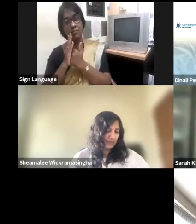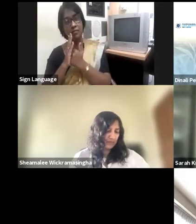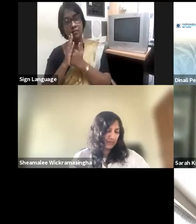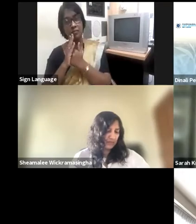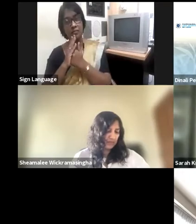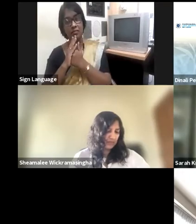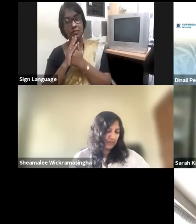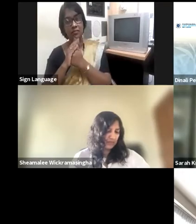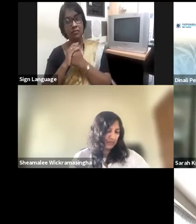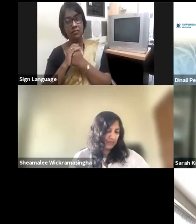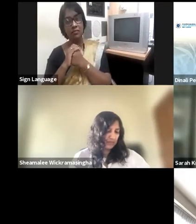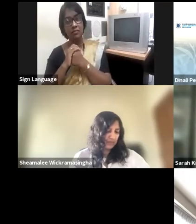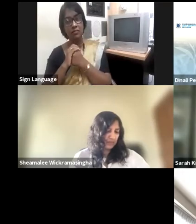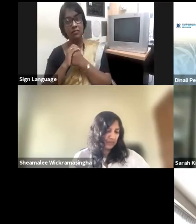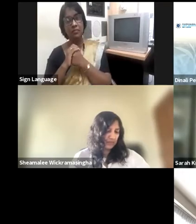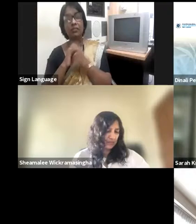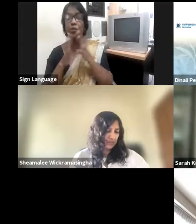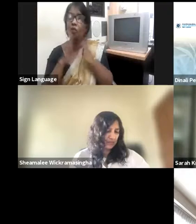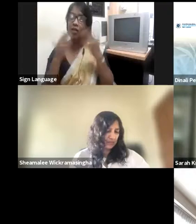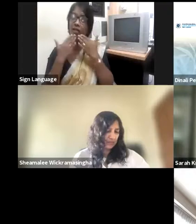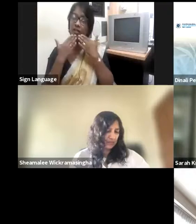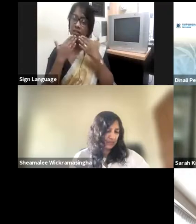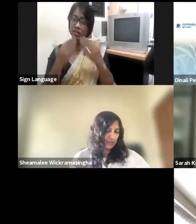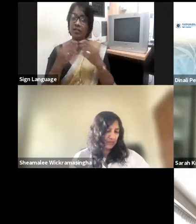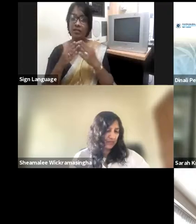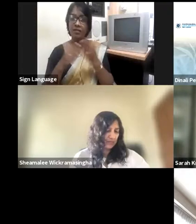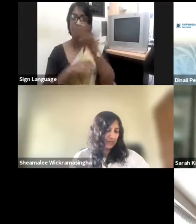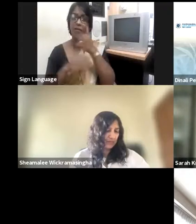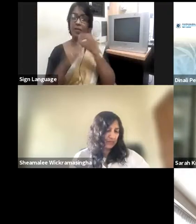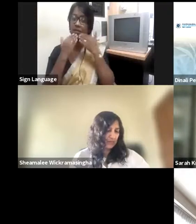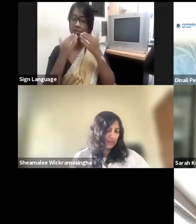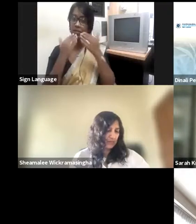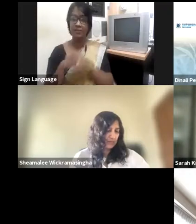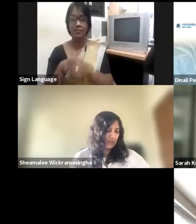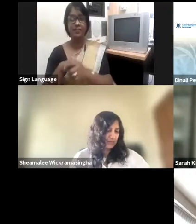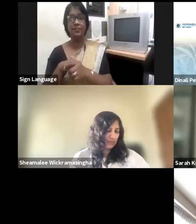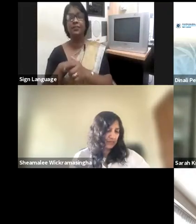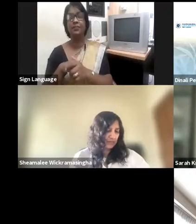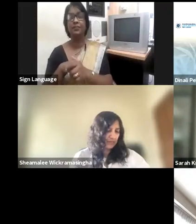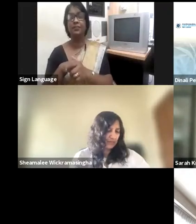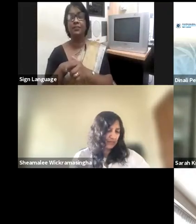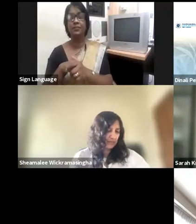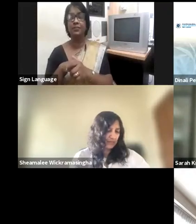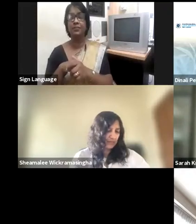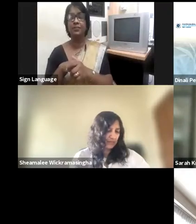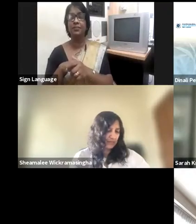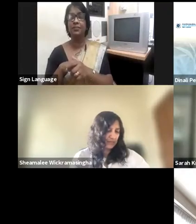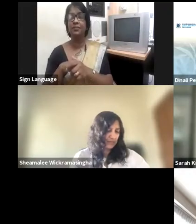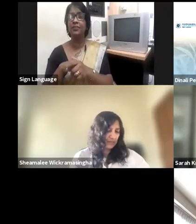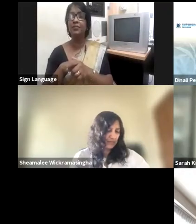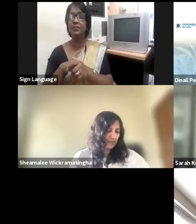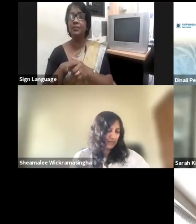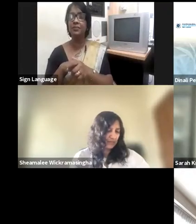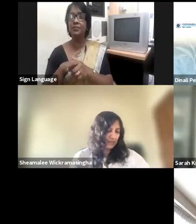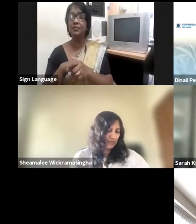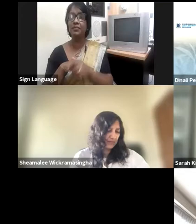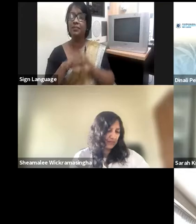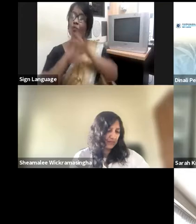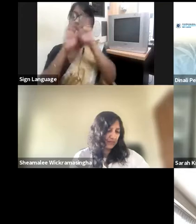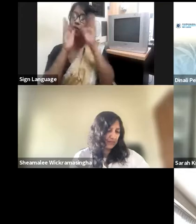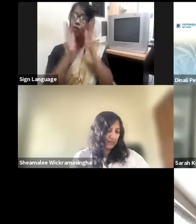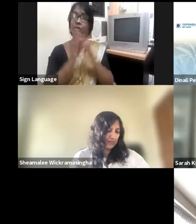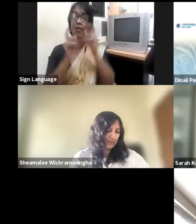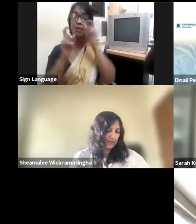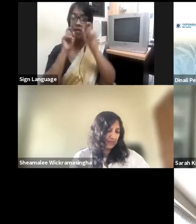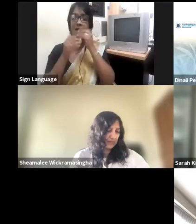panelists again. Thank you to the audience. I hope you enjoyed the hour and the time. And we would love